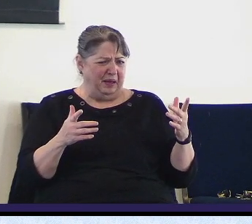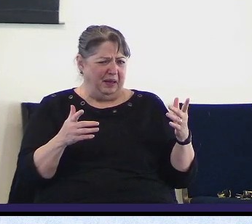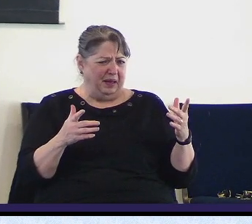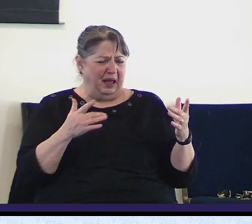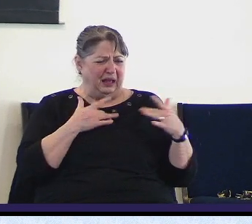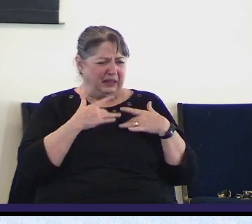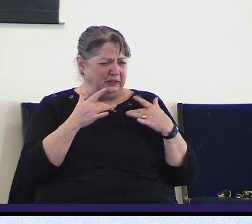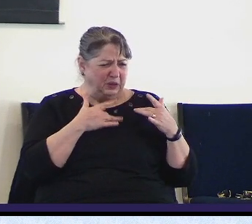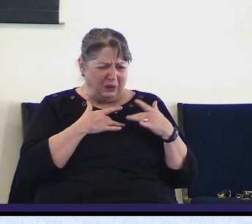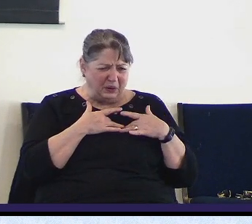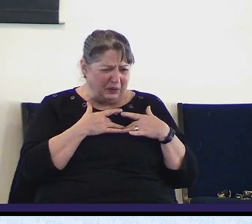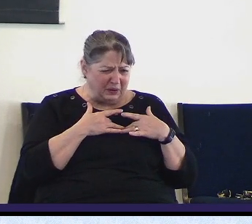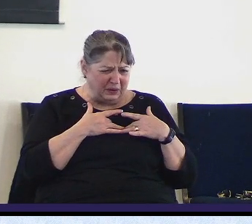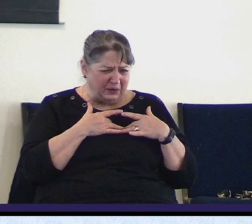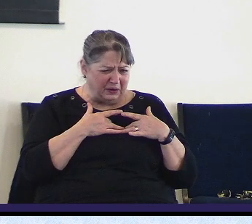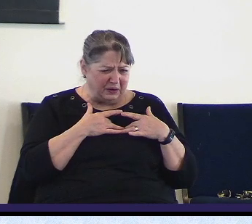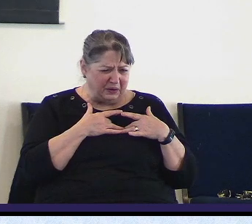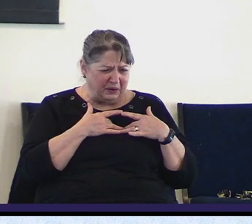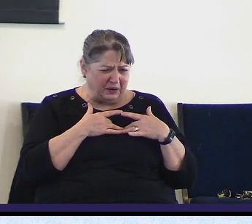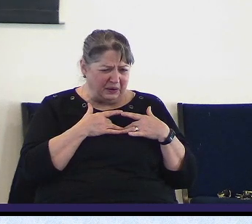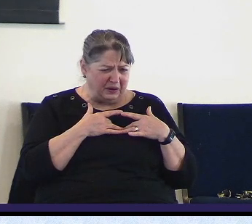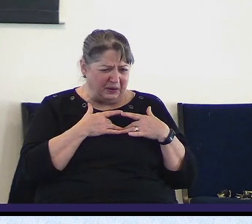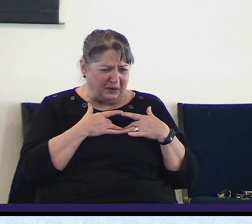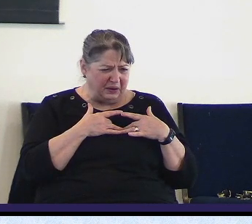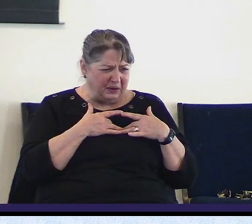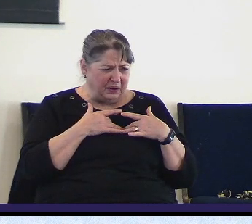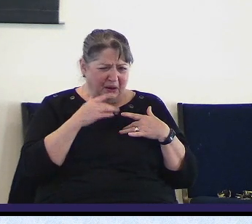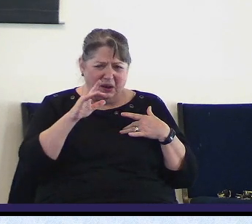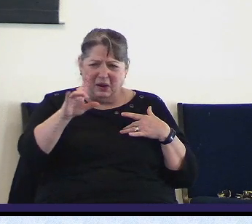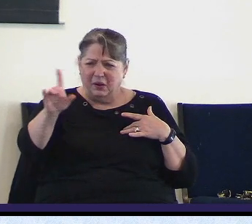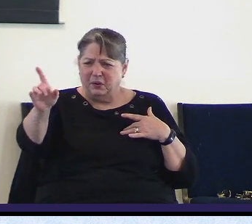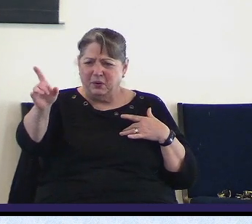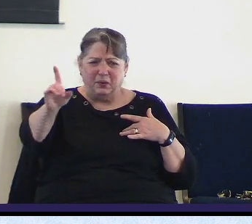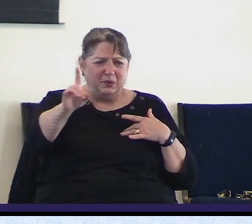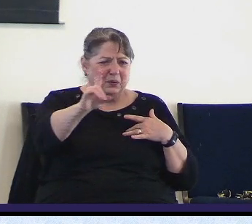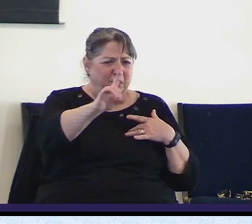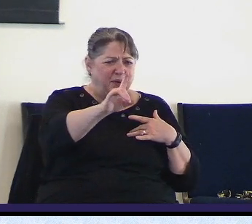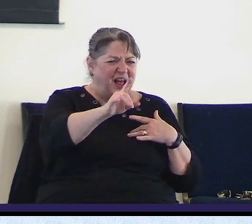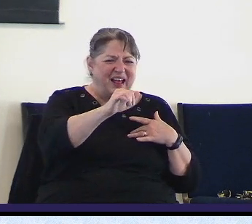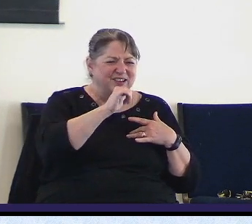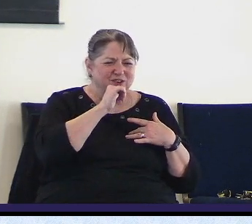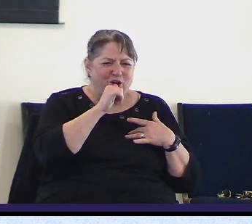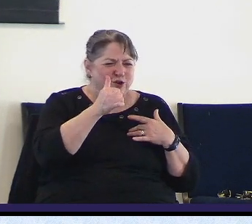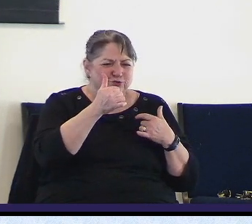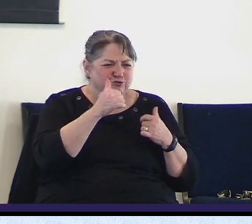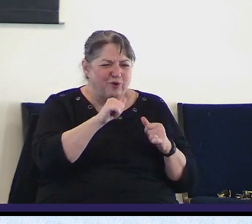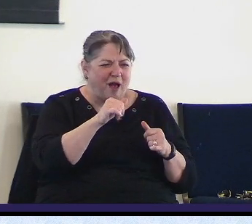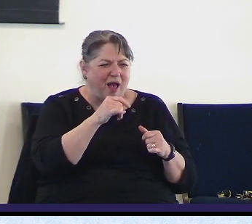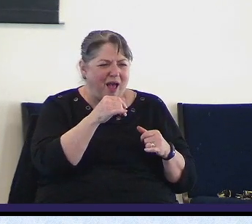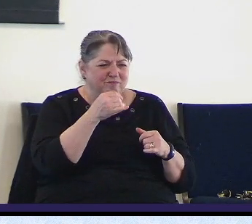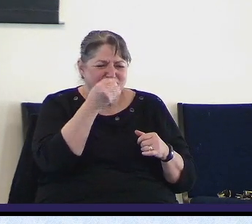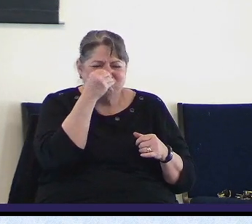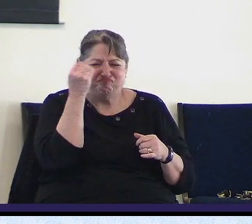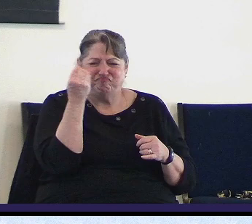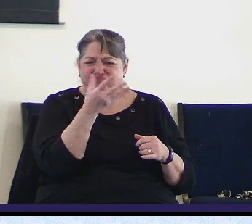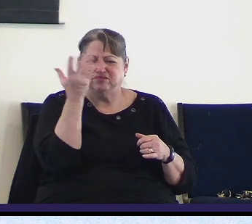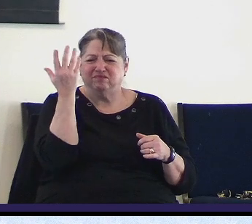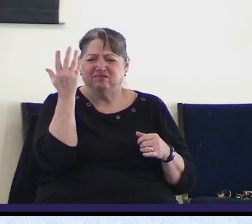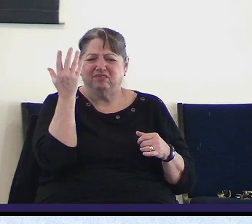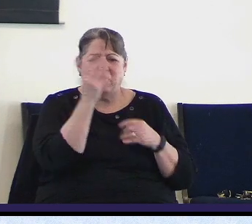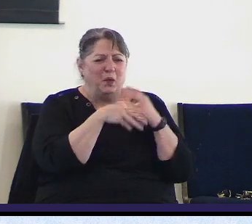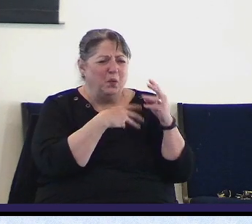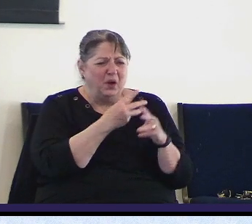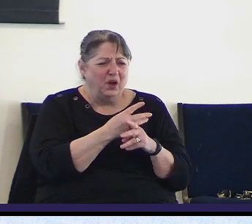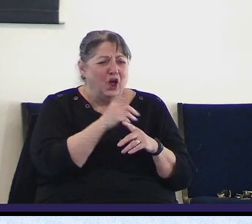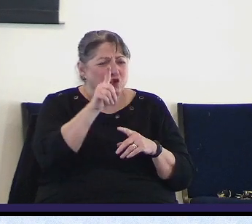do not be oblivious church to what is going on it should concern you it should it should burden